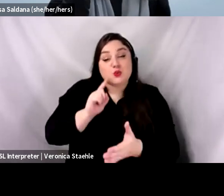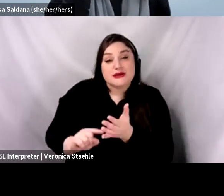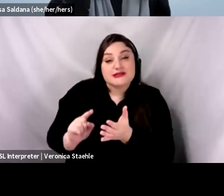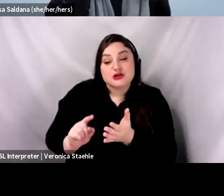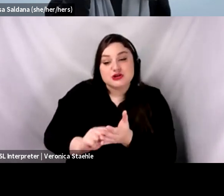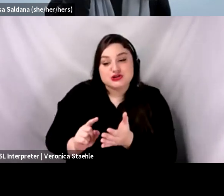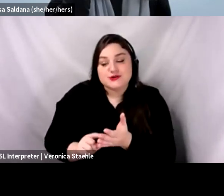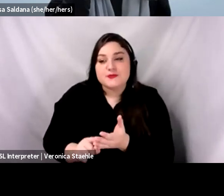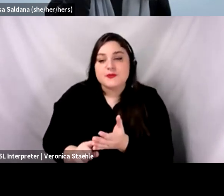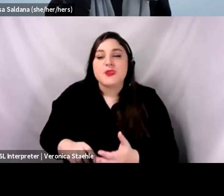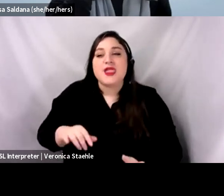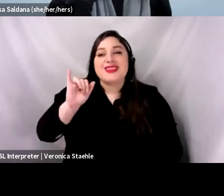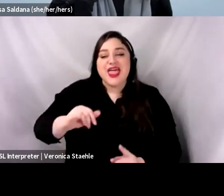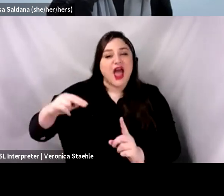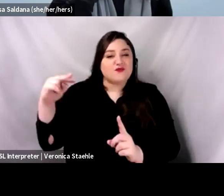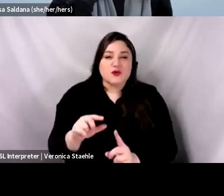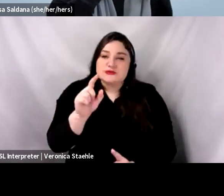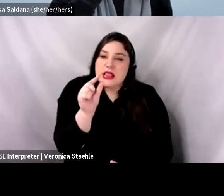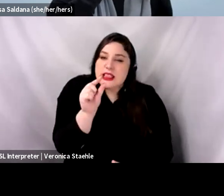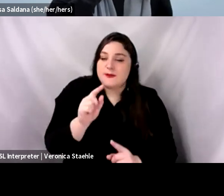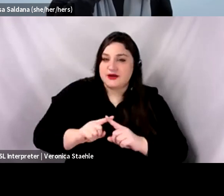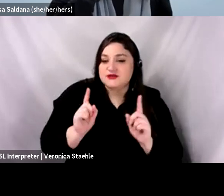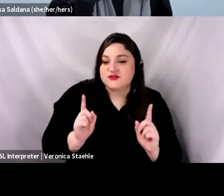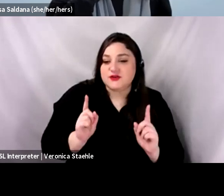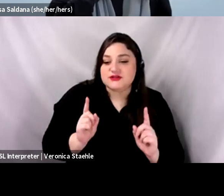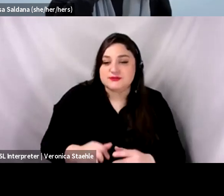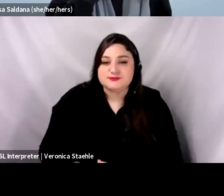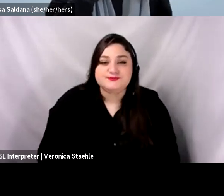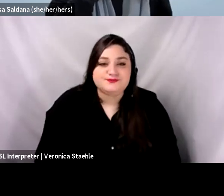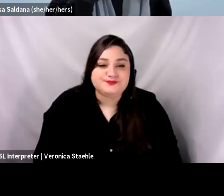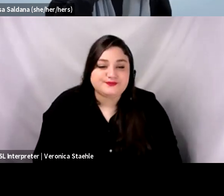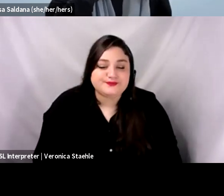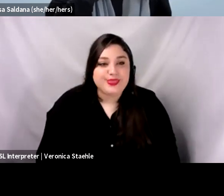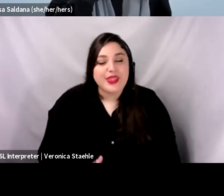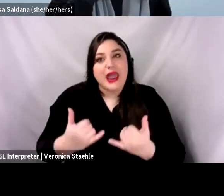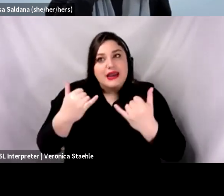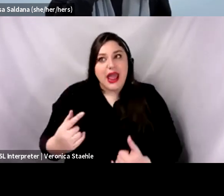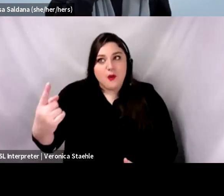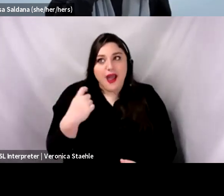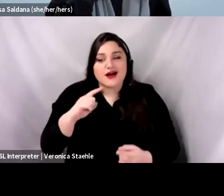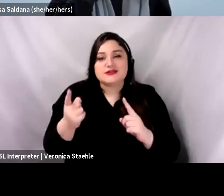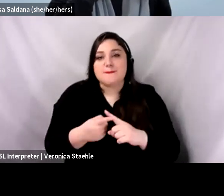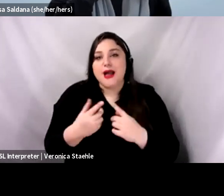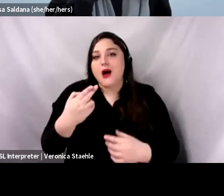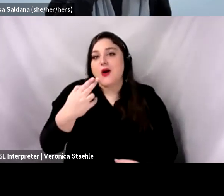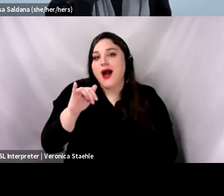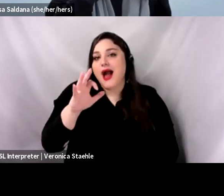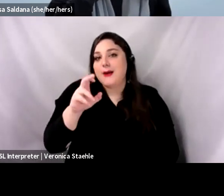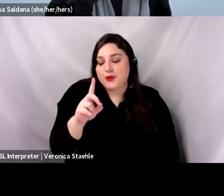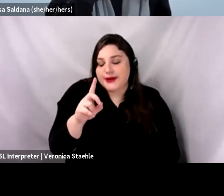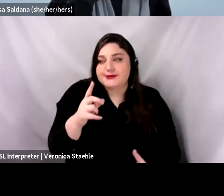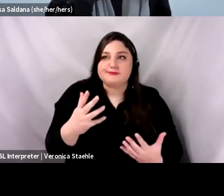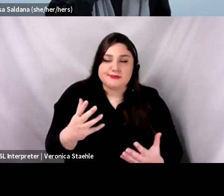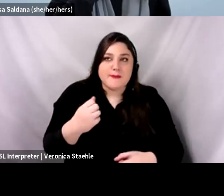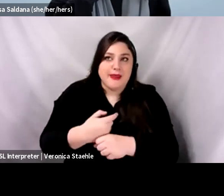It's looking at it from a bit of a different perspective, I guess, in terms of the hybrid. Uh, so, uh, study that I, we're running another study